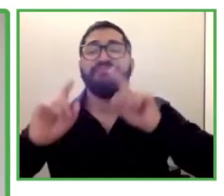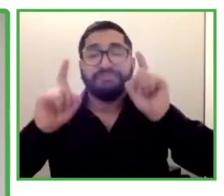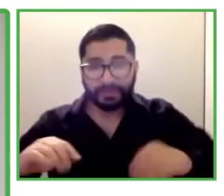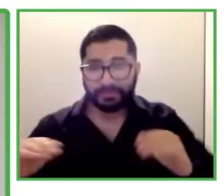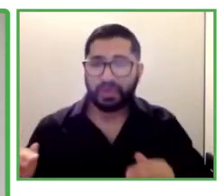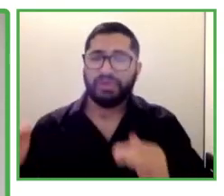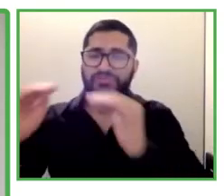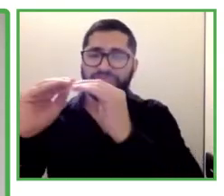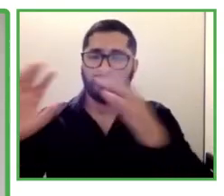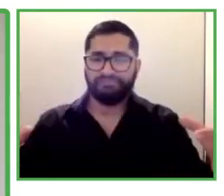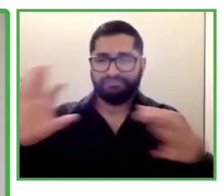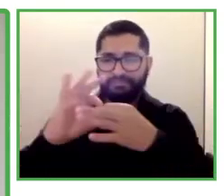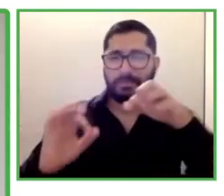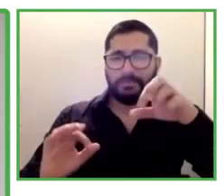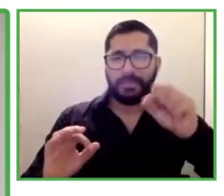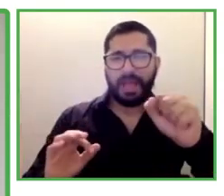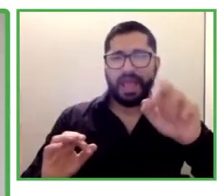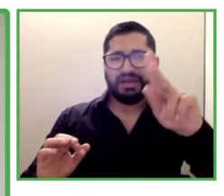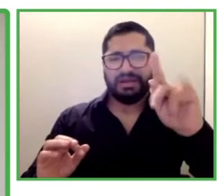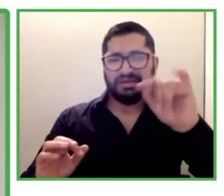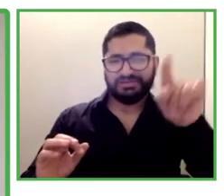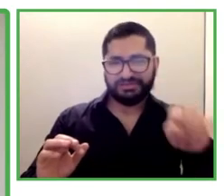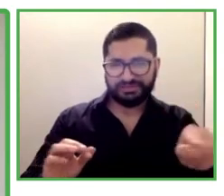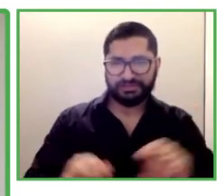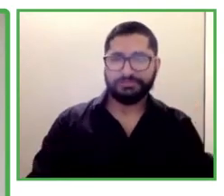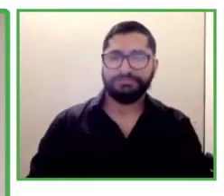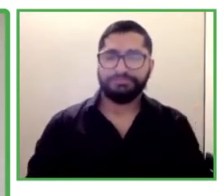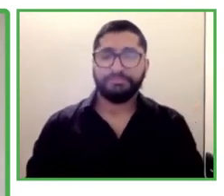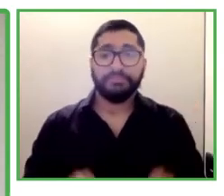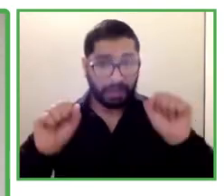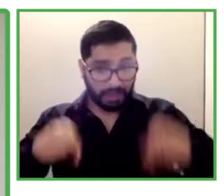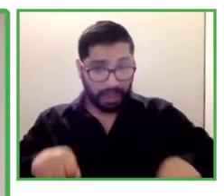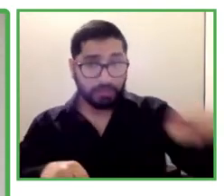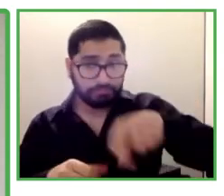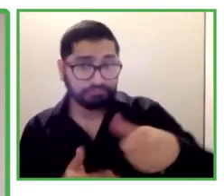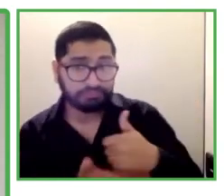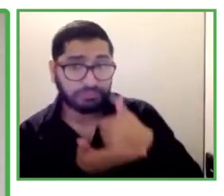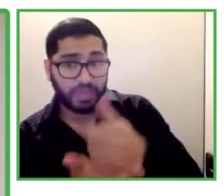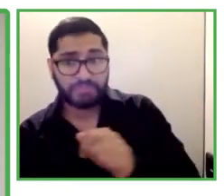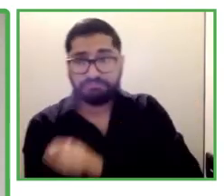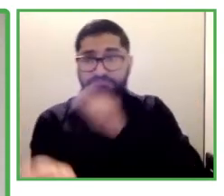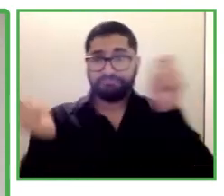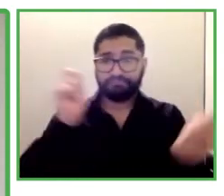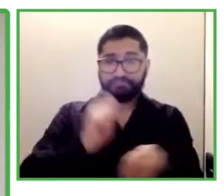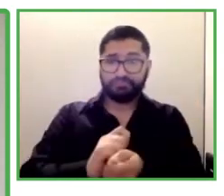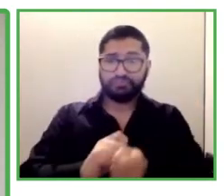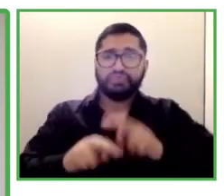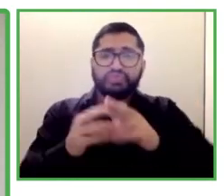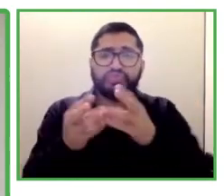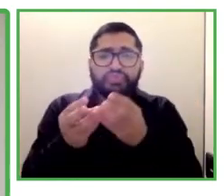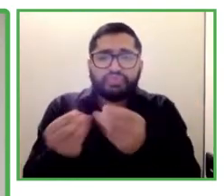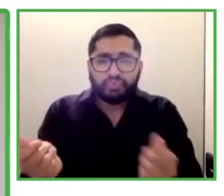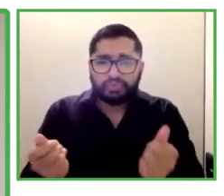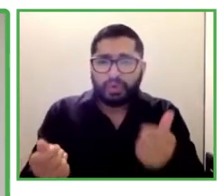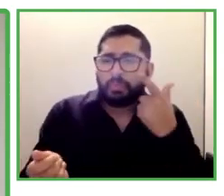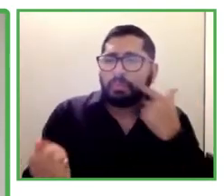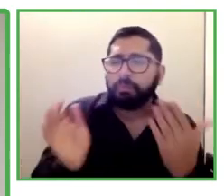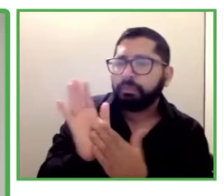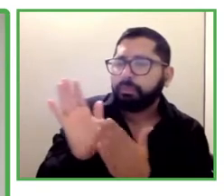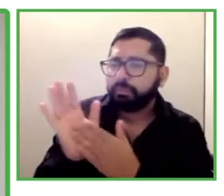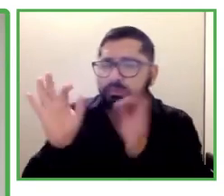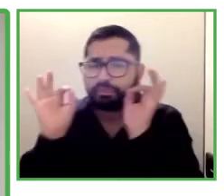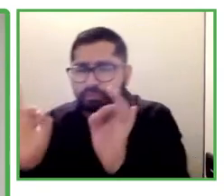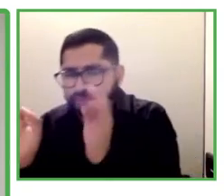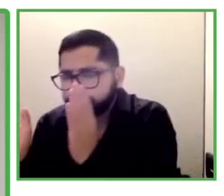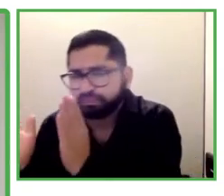proven solutions in your local context. Each year, we support the 10 selected initiatives through trainings,